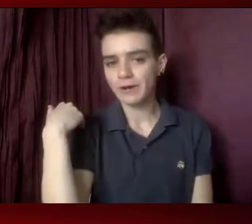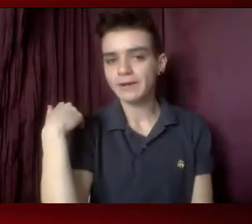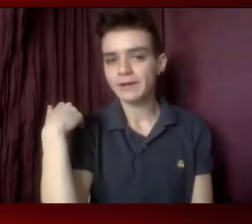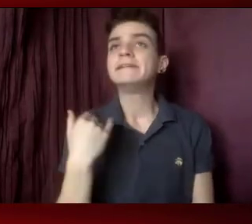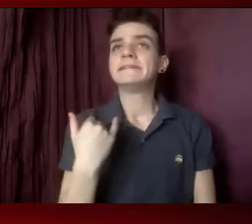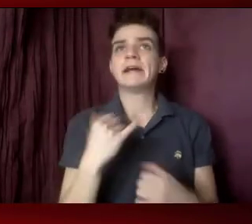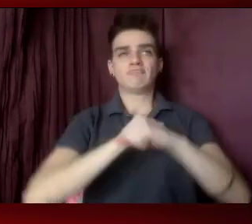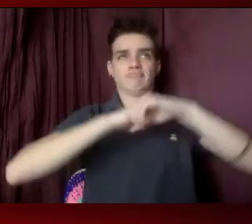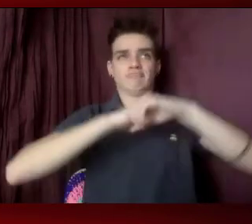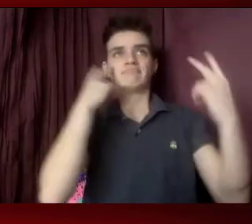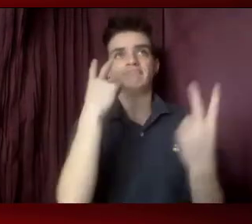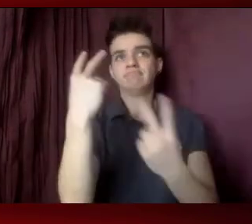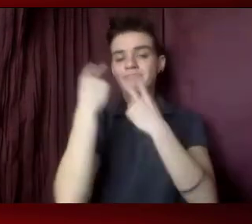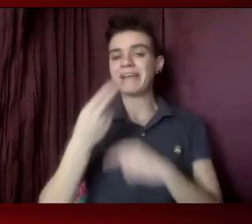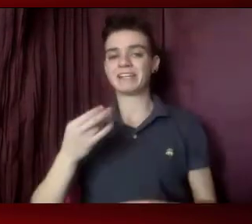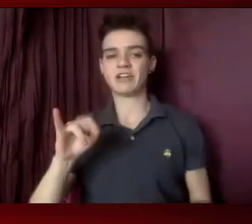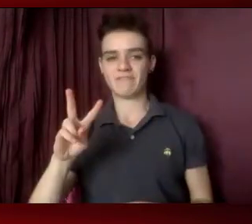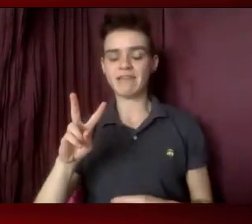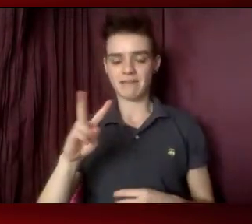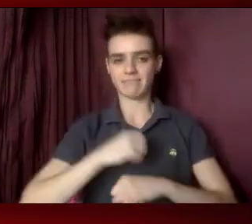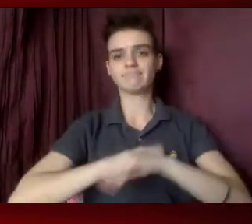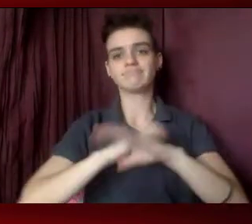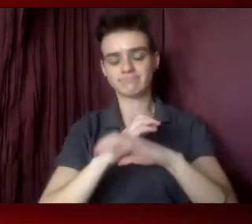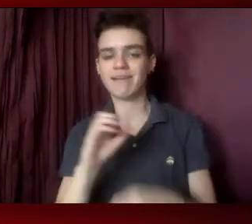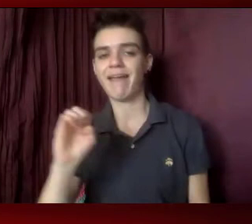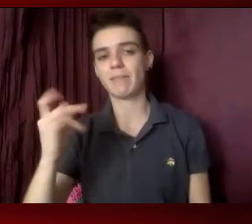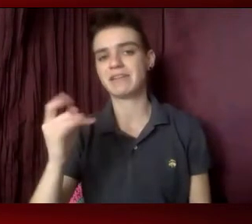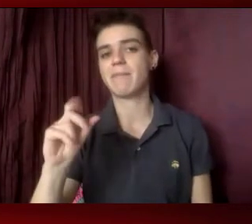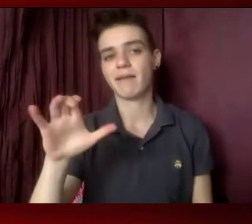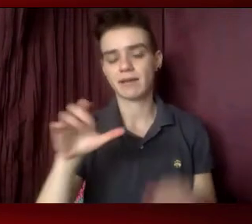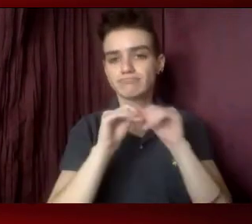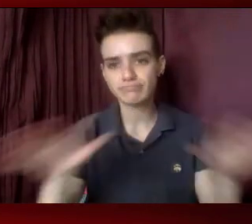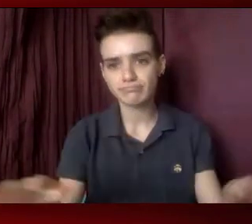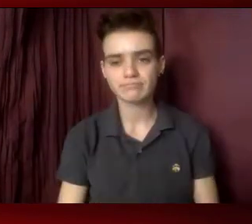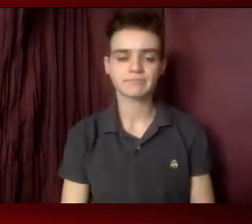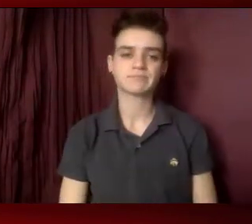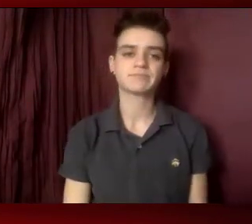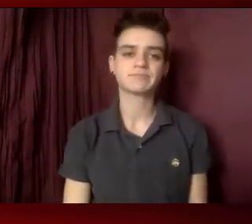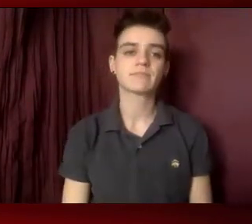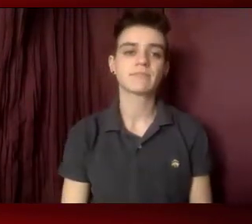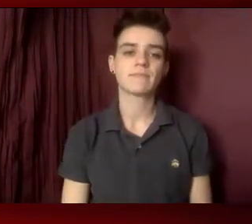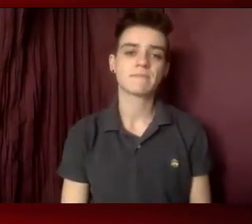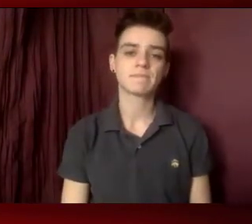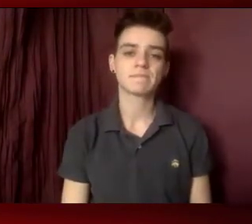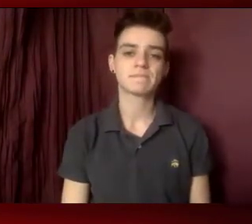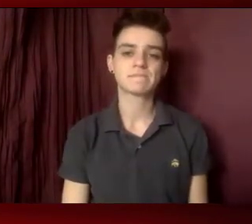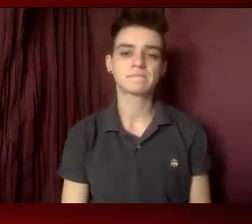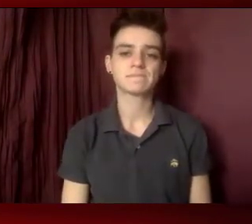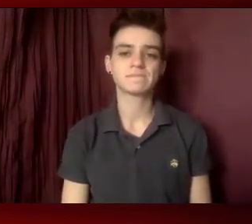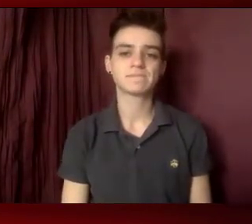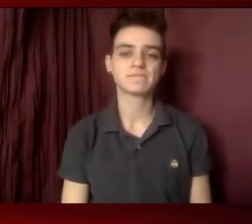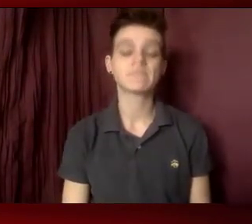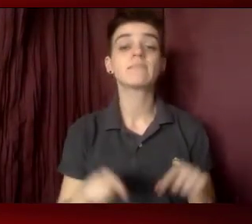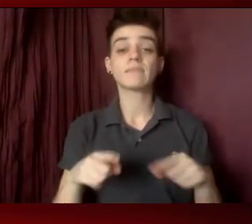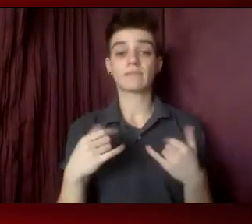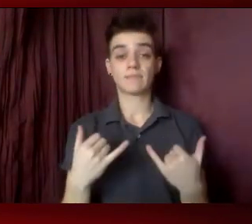HIV epidemic and where we've been and where we're going. So I think that in this world, not only are we going